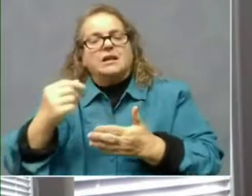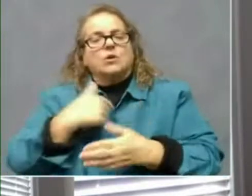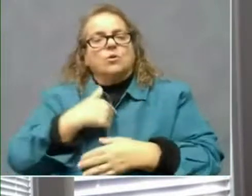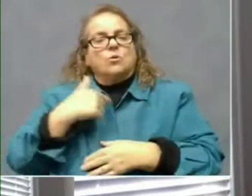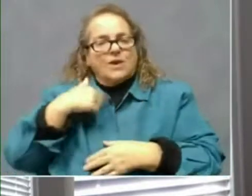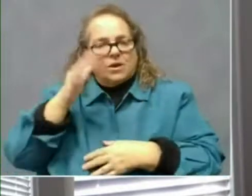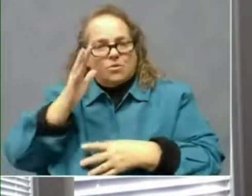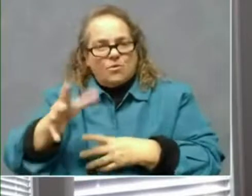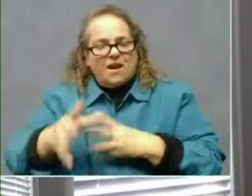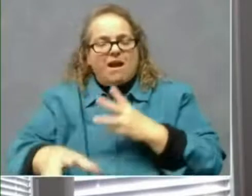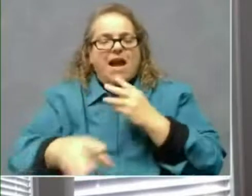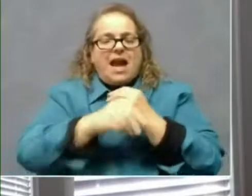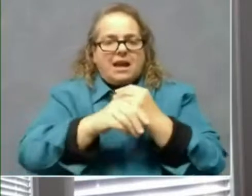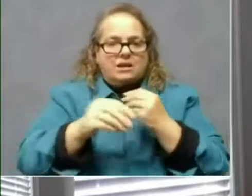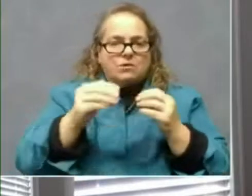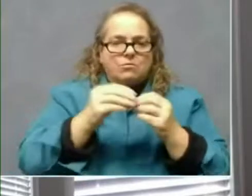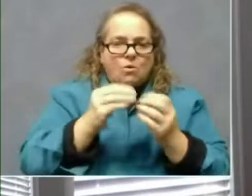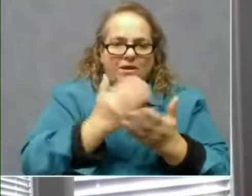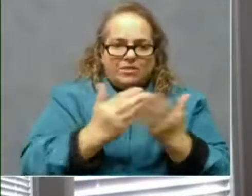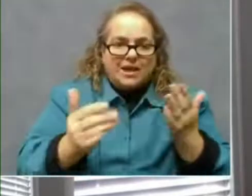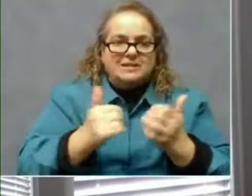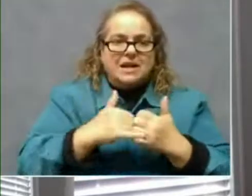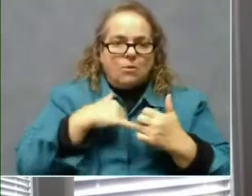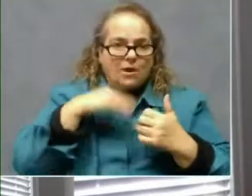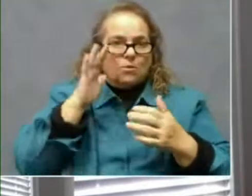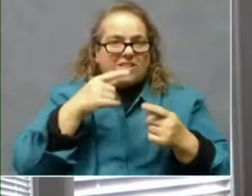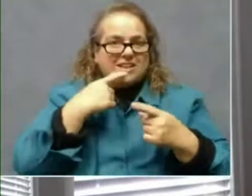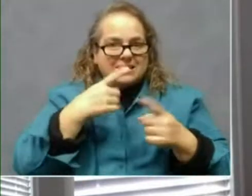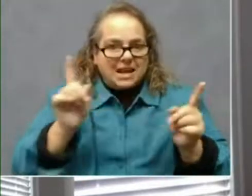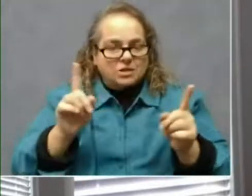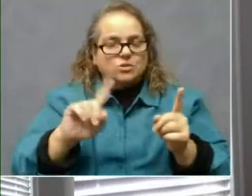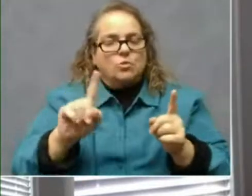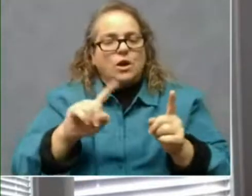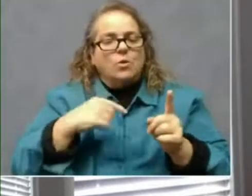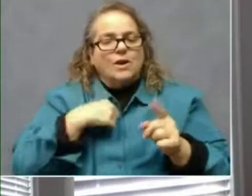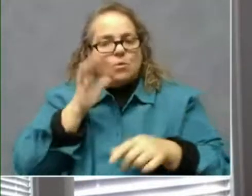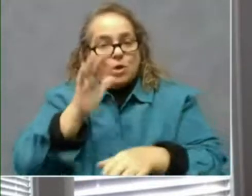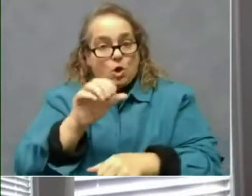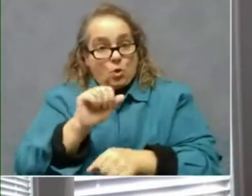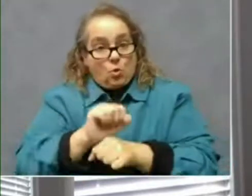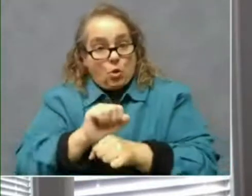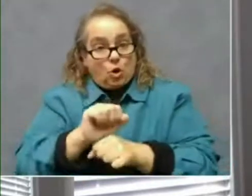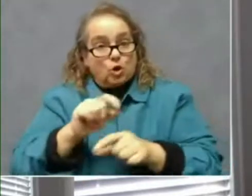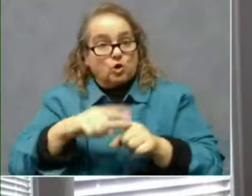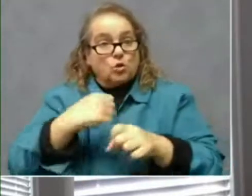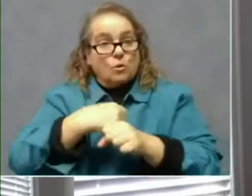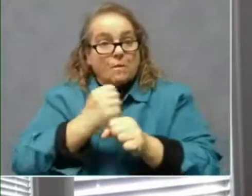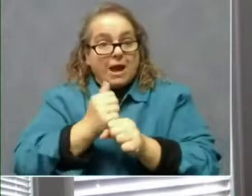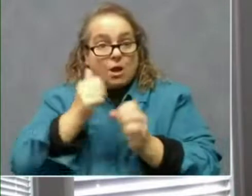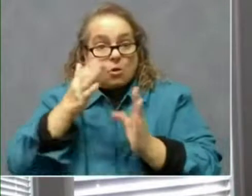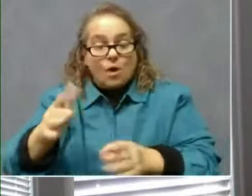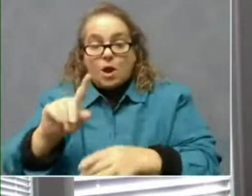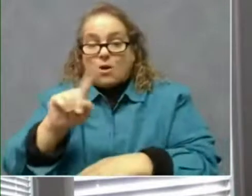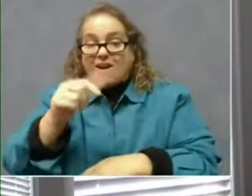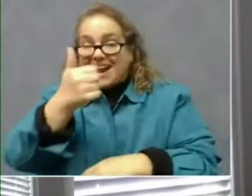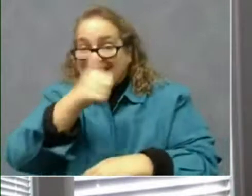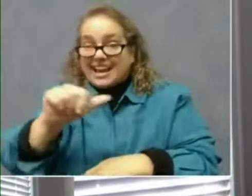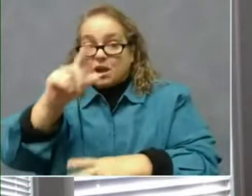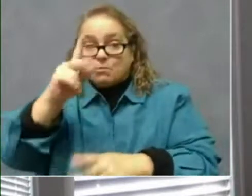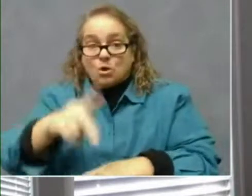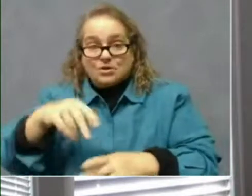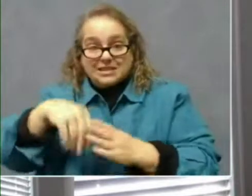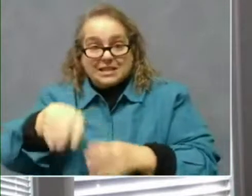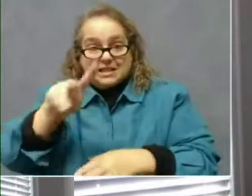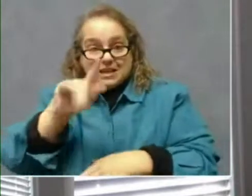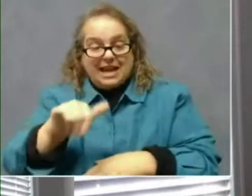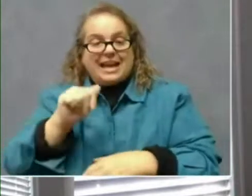at a future date, where we are going to work to create a way where any individual Kentuckian who wants to get vaccinated